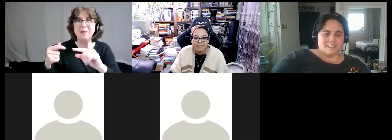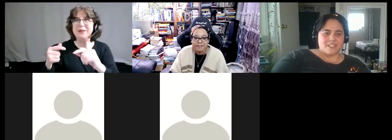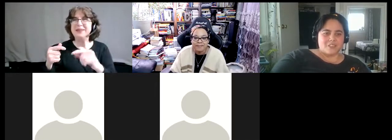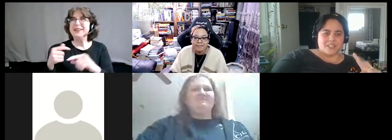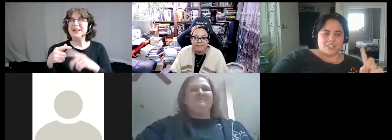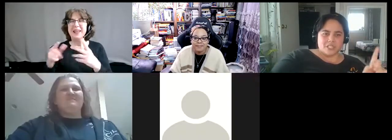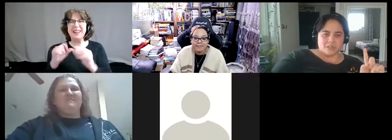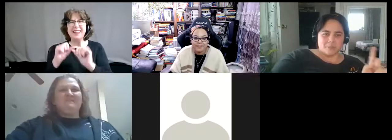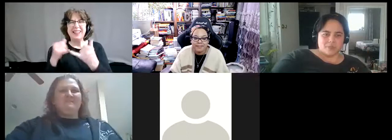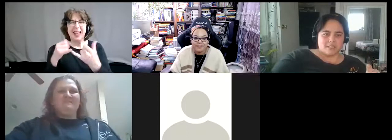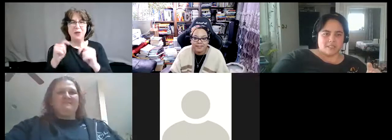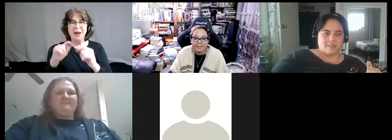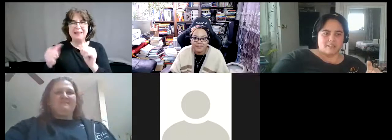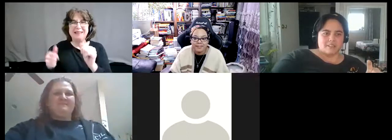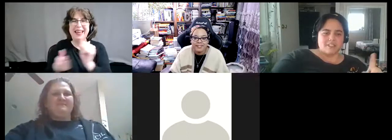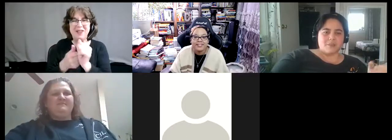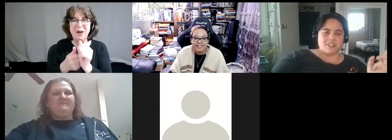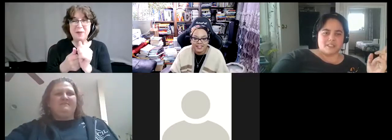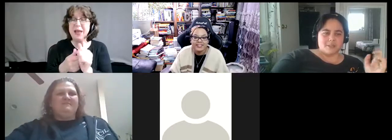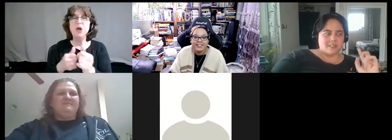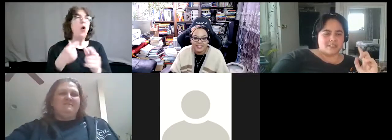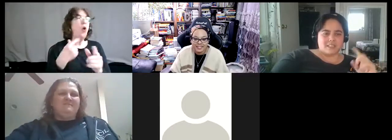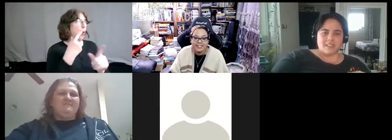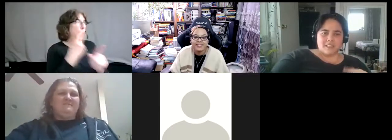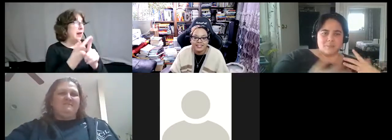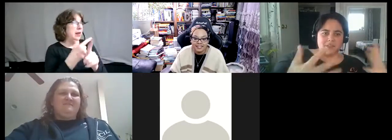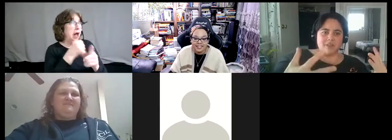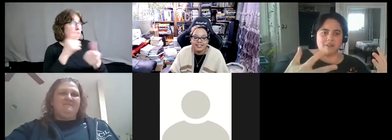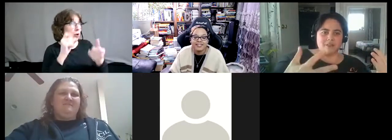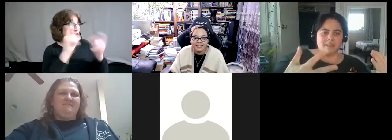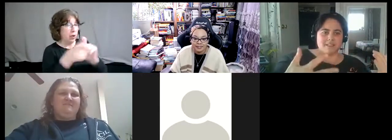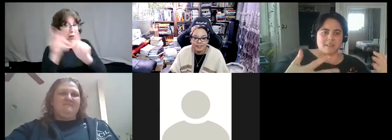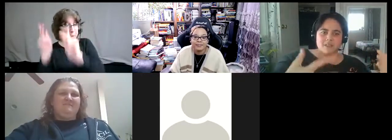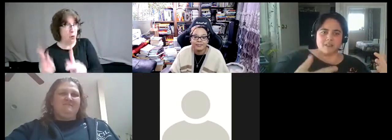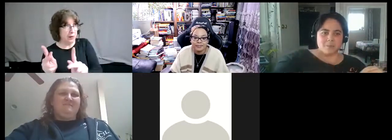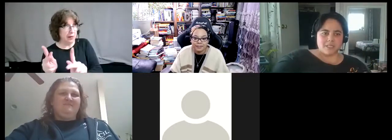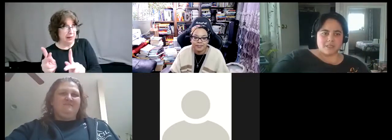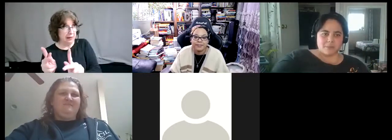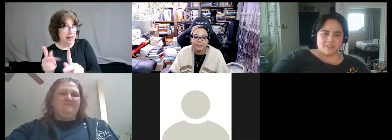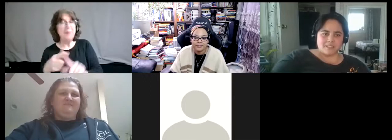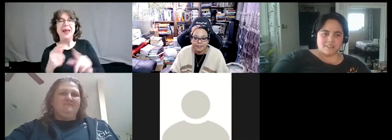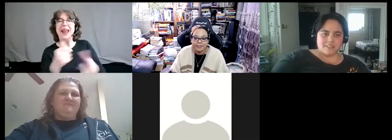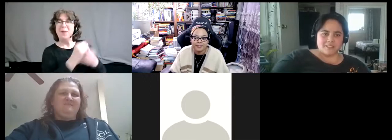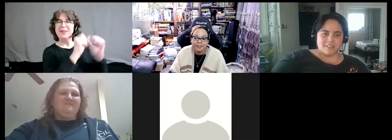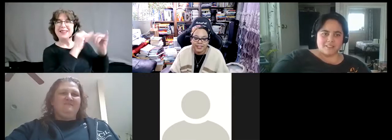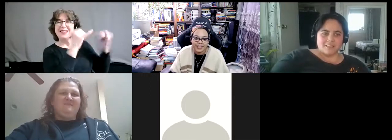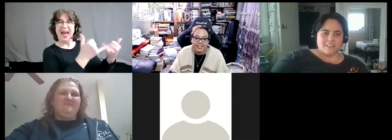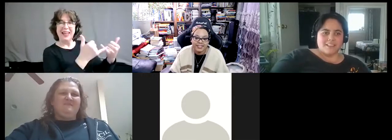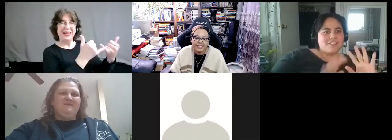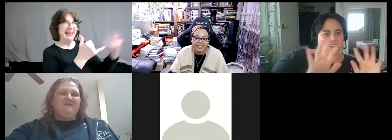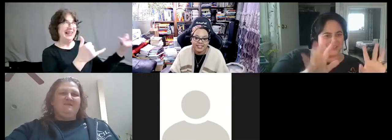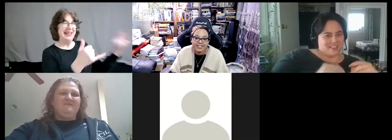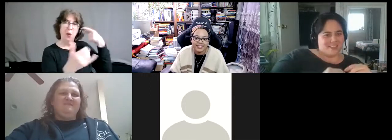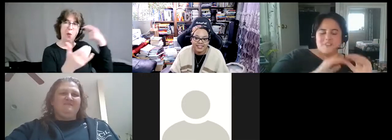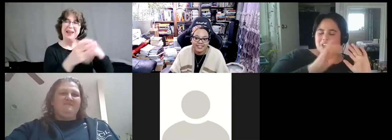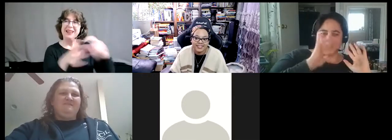Exactly. It's not trying to change the person so much as help society better accept and accommodate that person. Yeah.